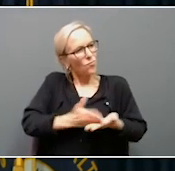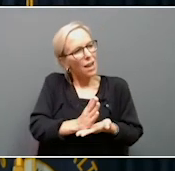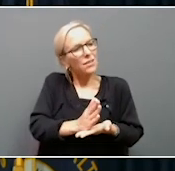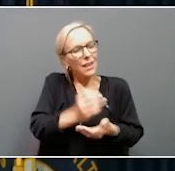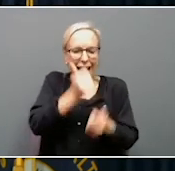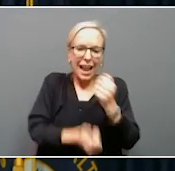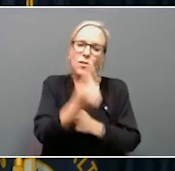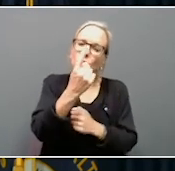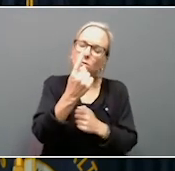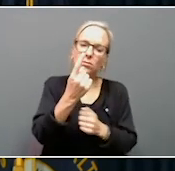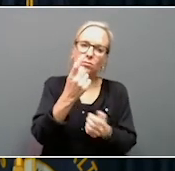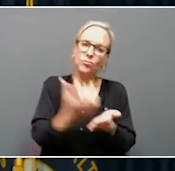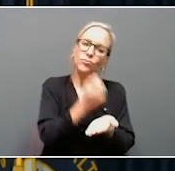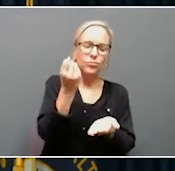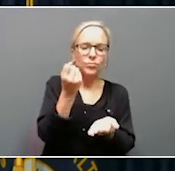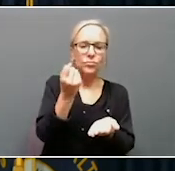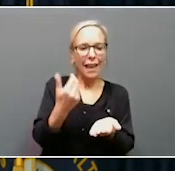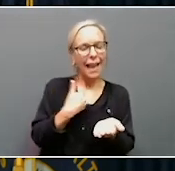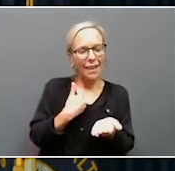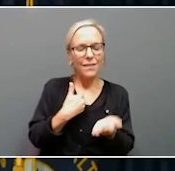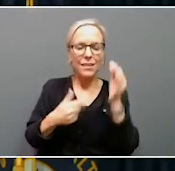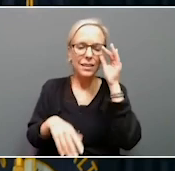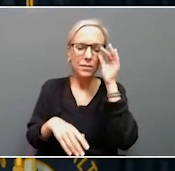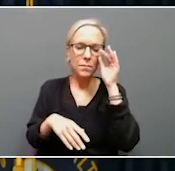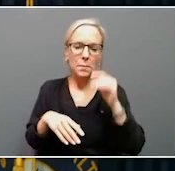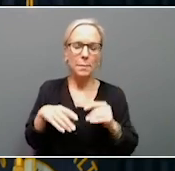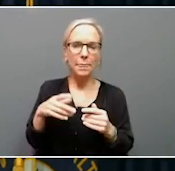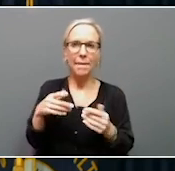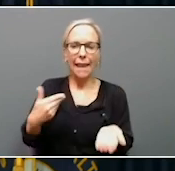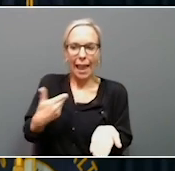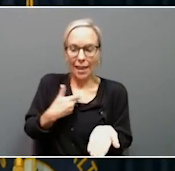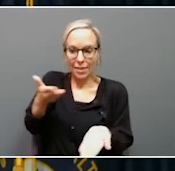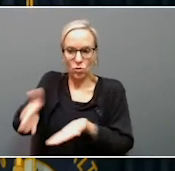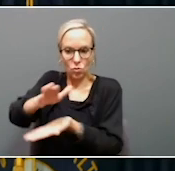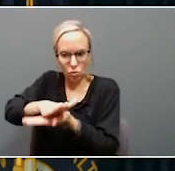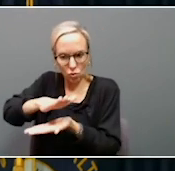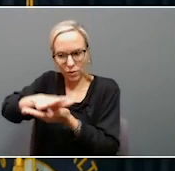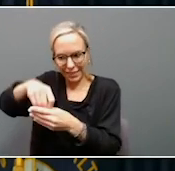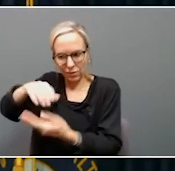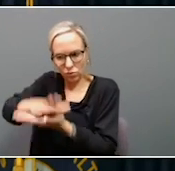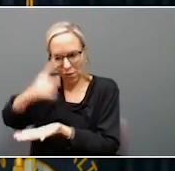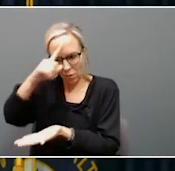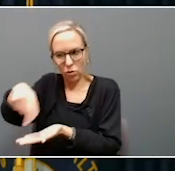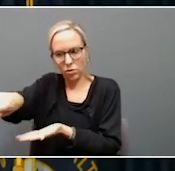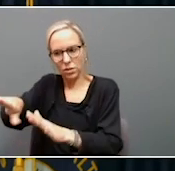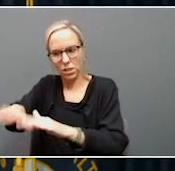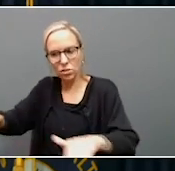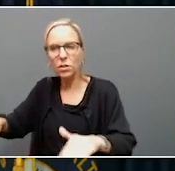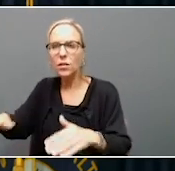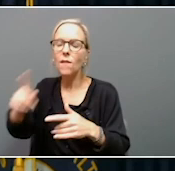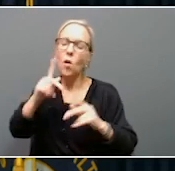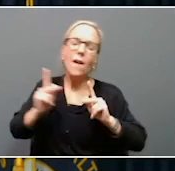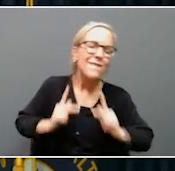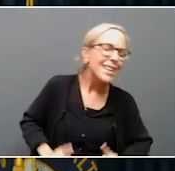should have, and having it there in schools for our kids, from even physical ailments